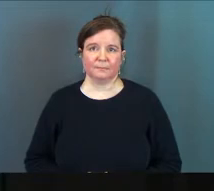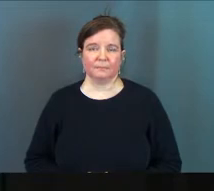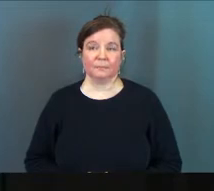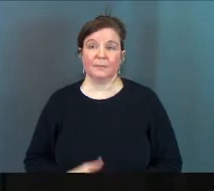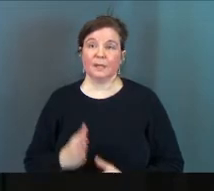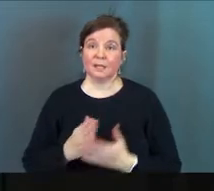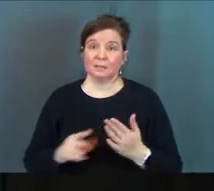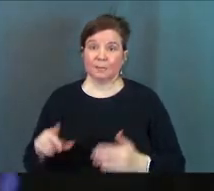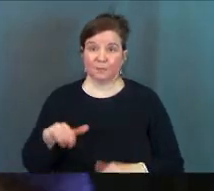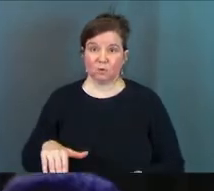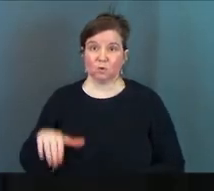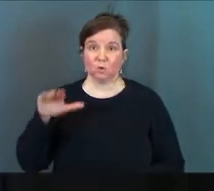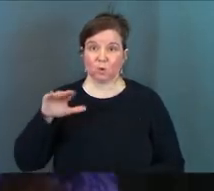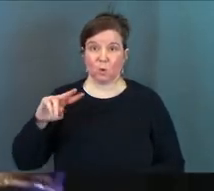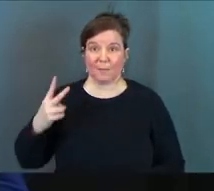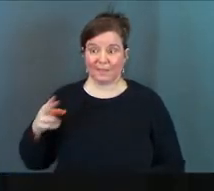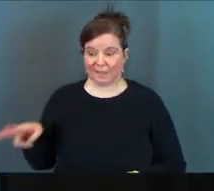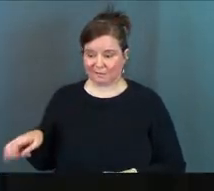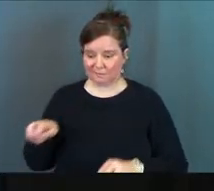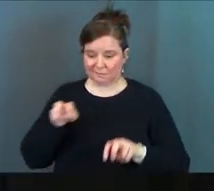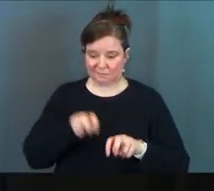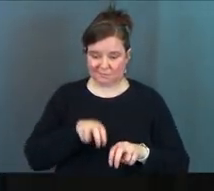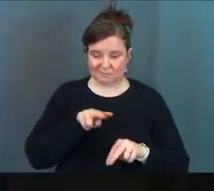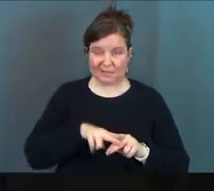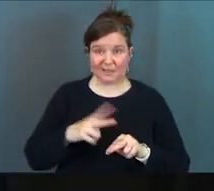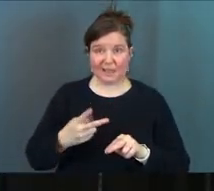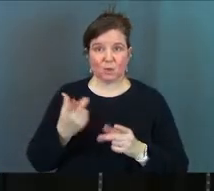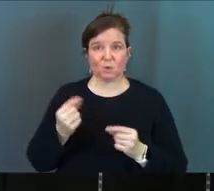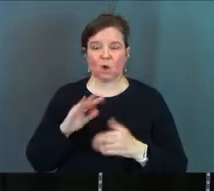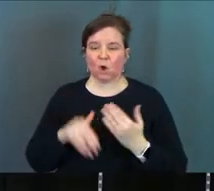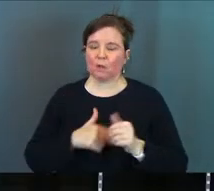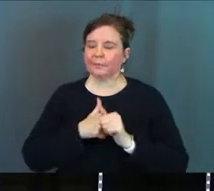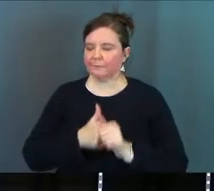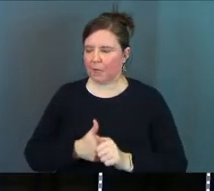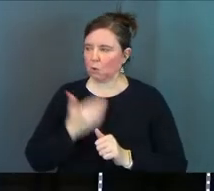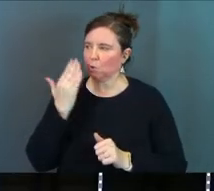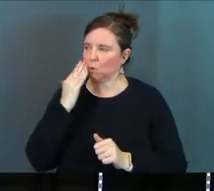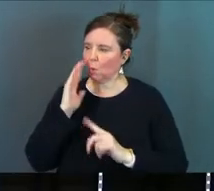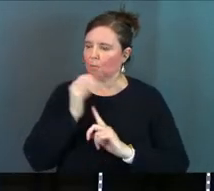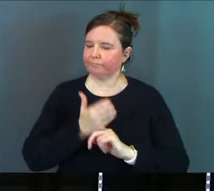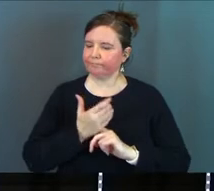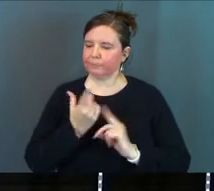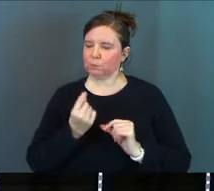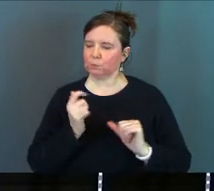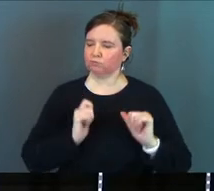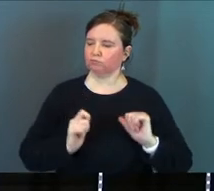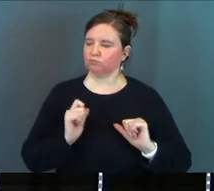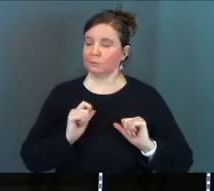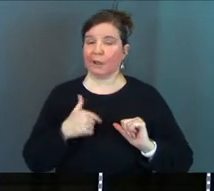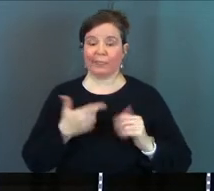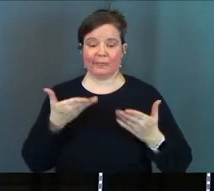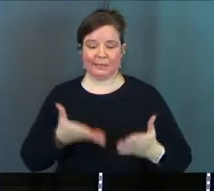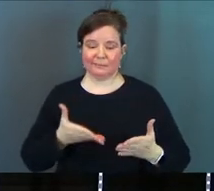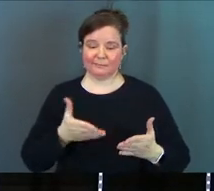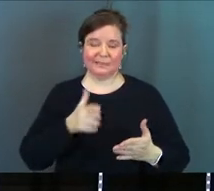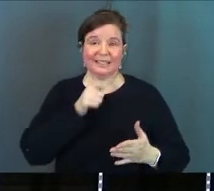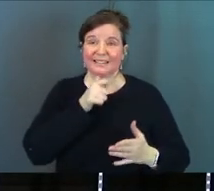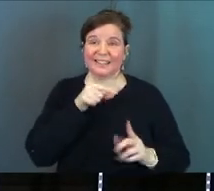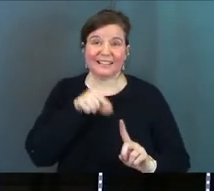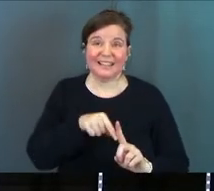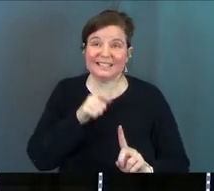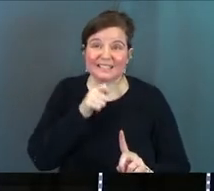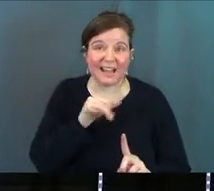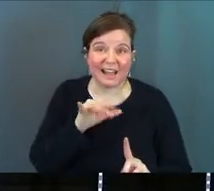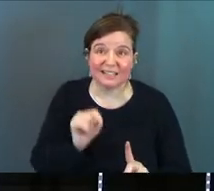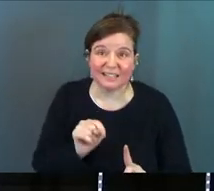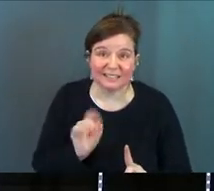and some of you grew up in the second chair and you did all of the things and you felt all the impacts and you were like this is it it's not it